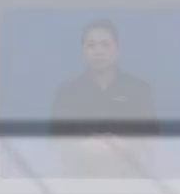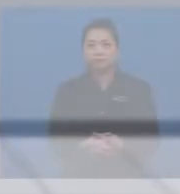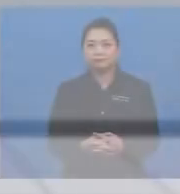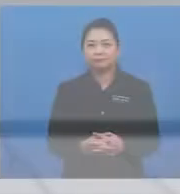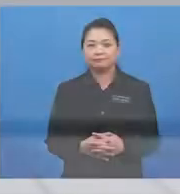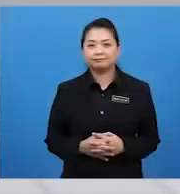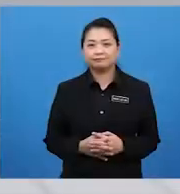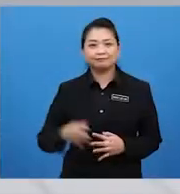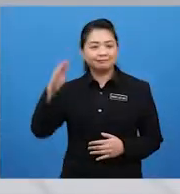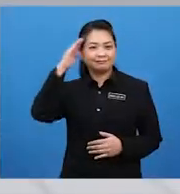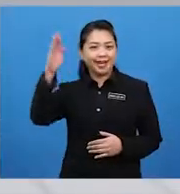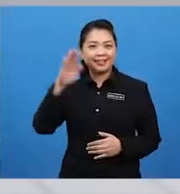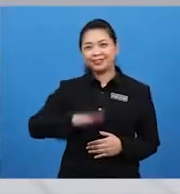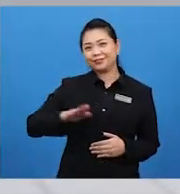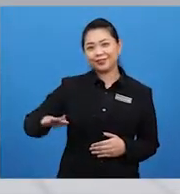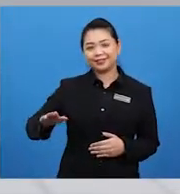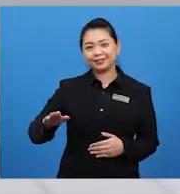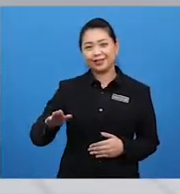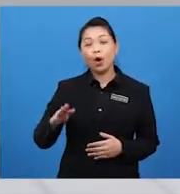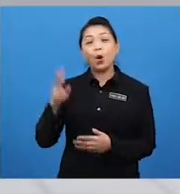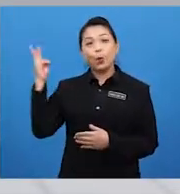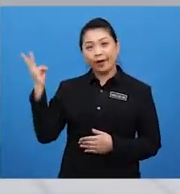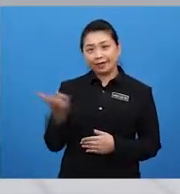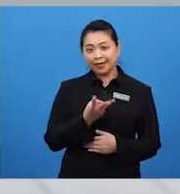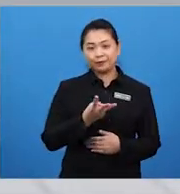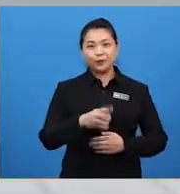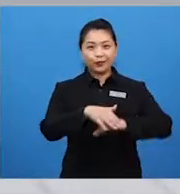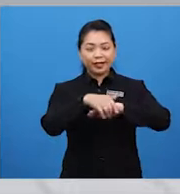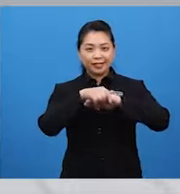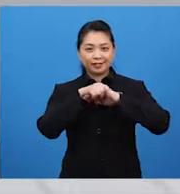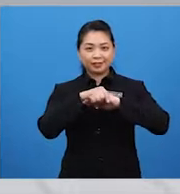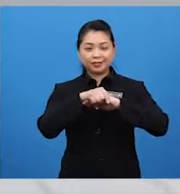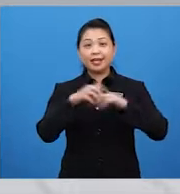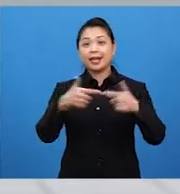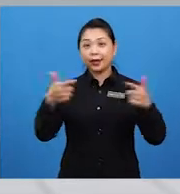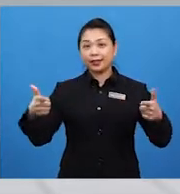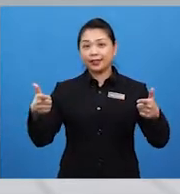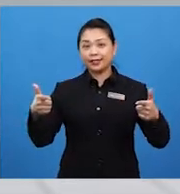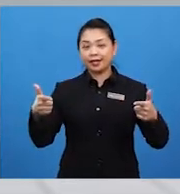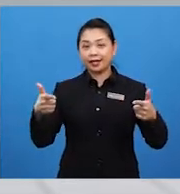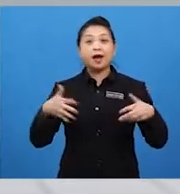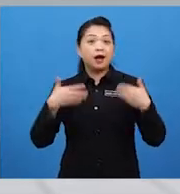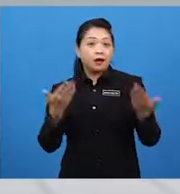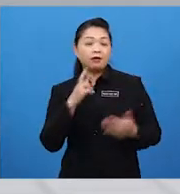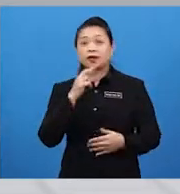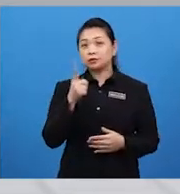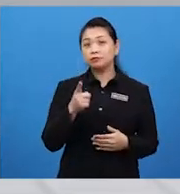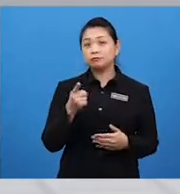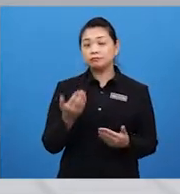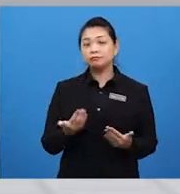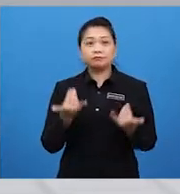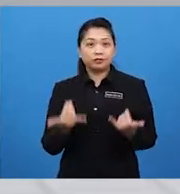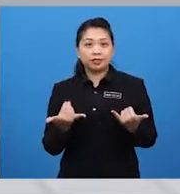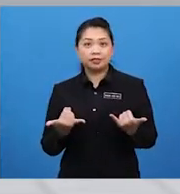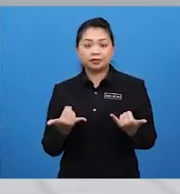Hi children! Welcome to English Language Segment. How are you today? My name